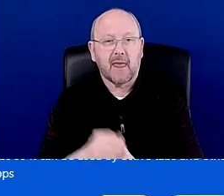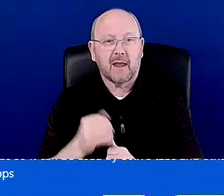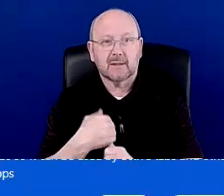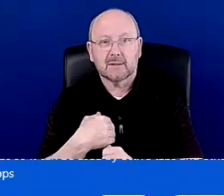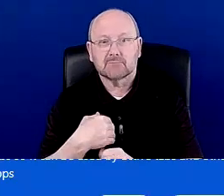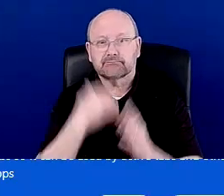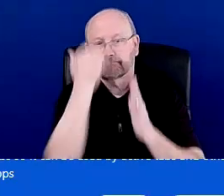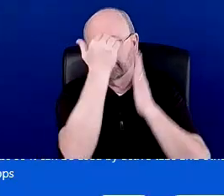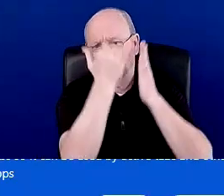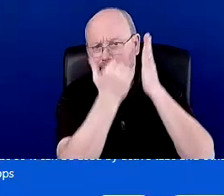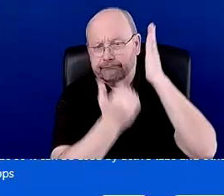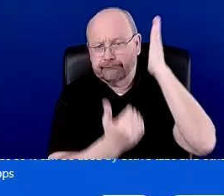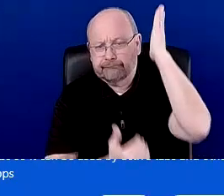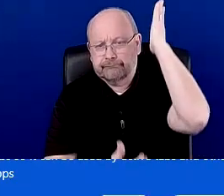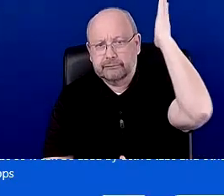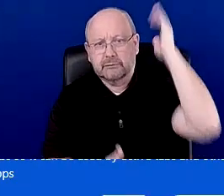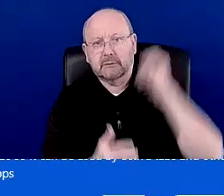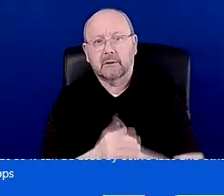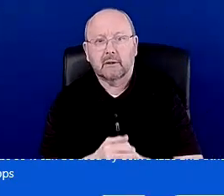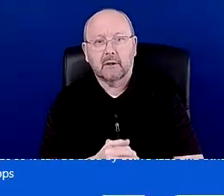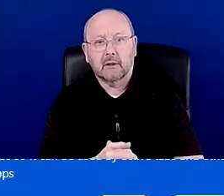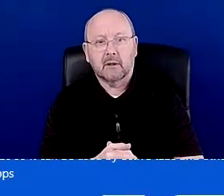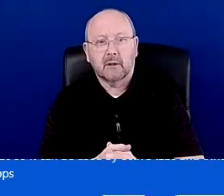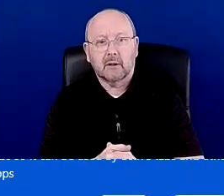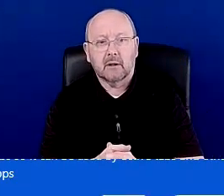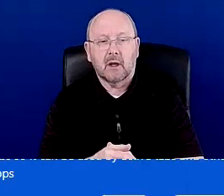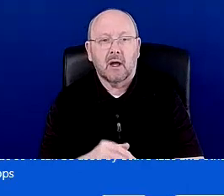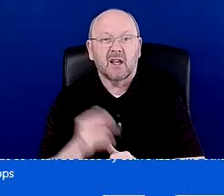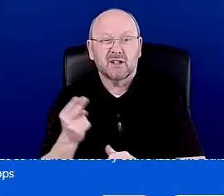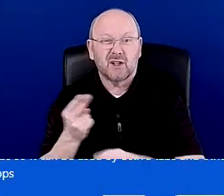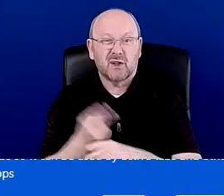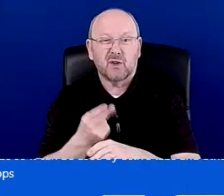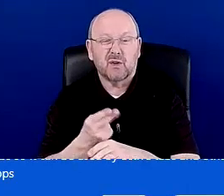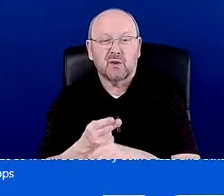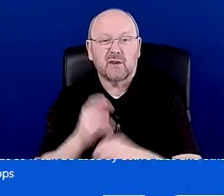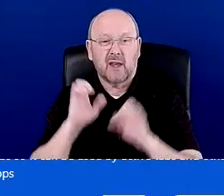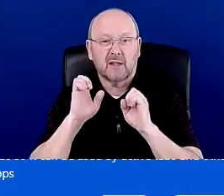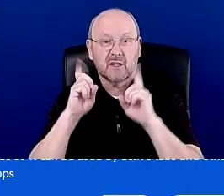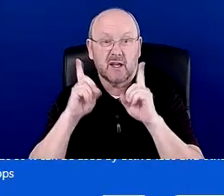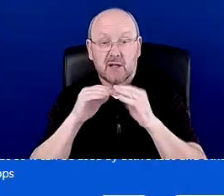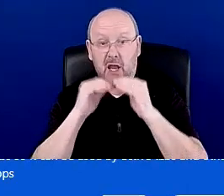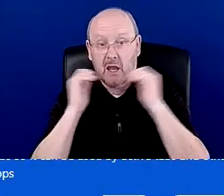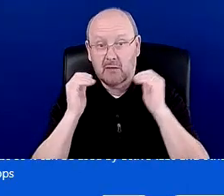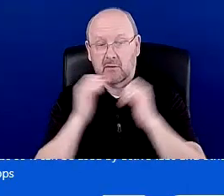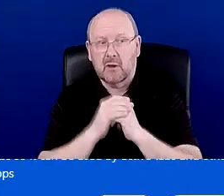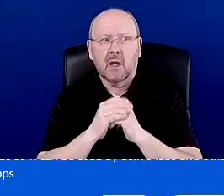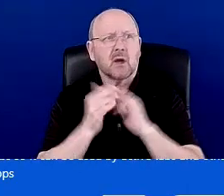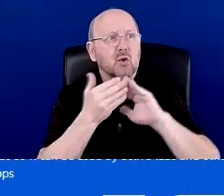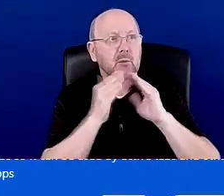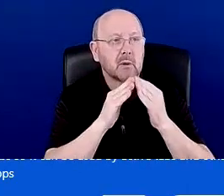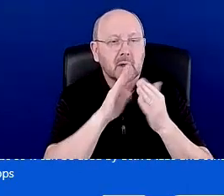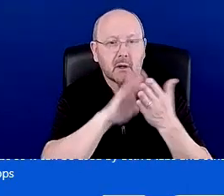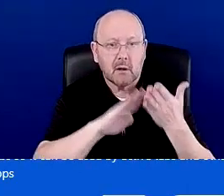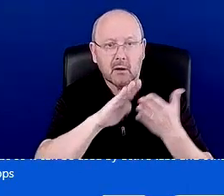you can find quite a few things limit by education level, which is what I like. So if you just want to focus on community college, maybe take